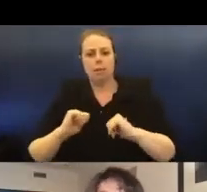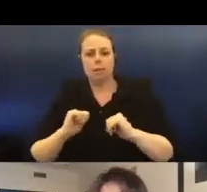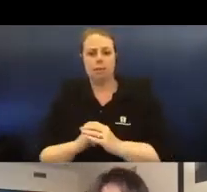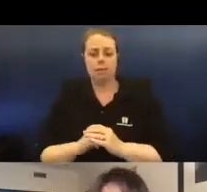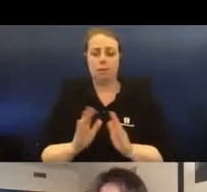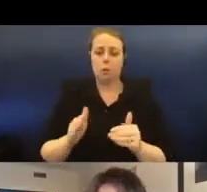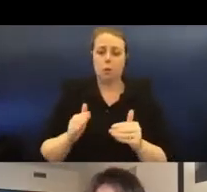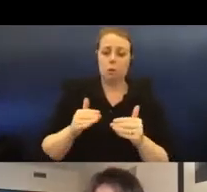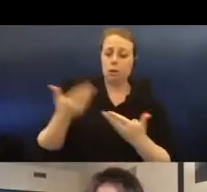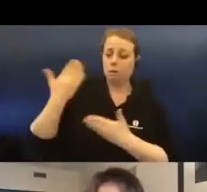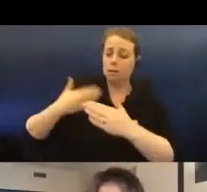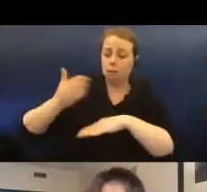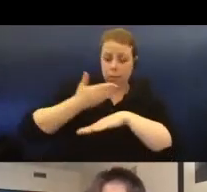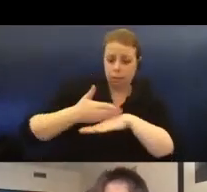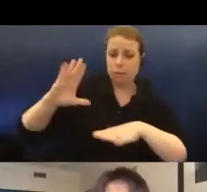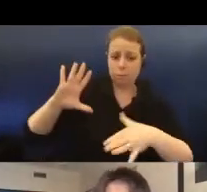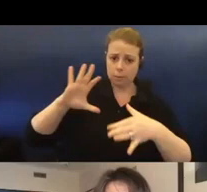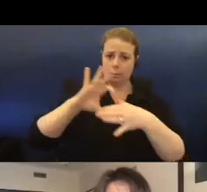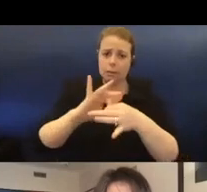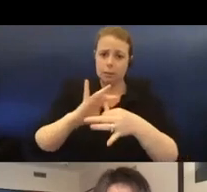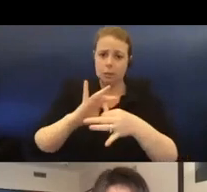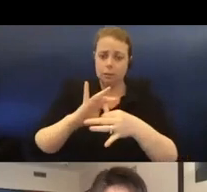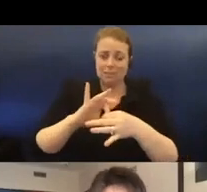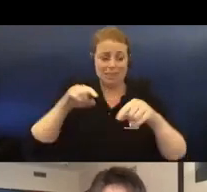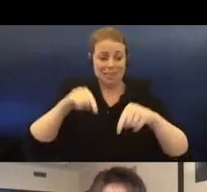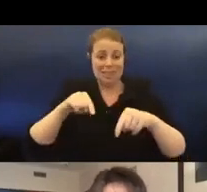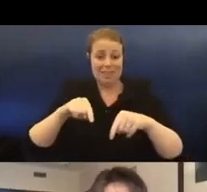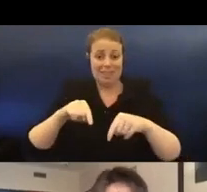relevance, even here on the other side of the world.